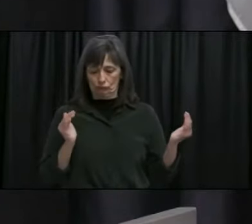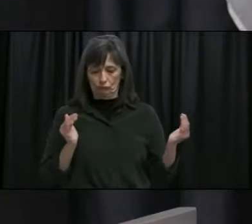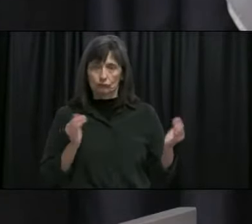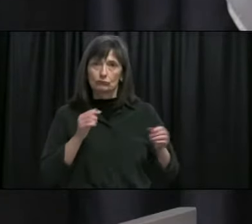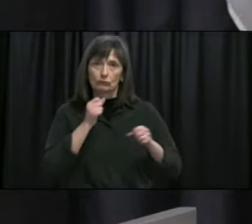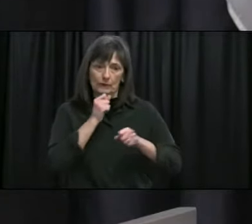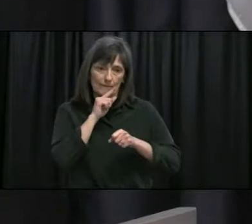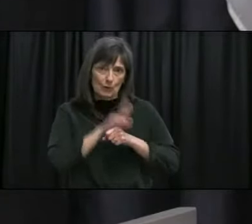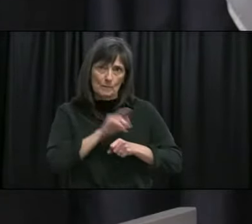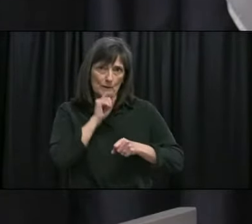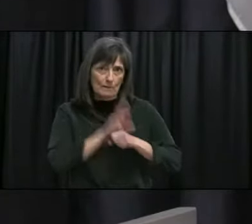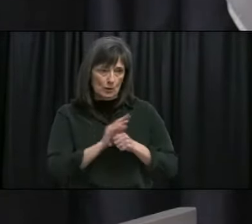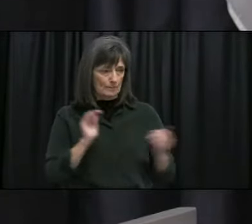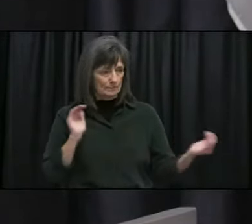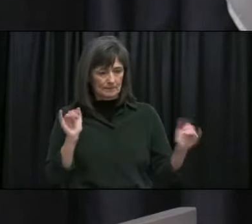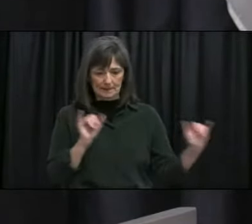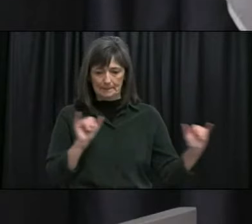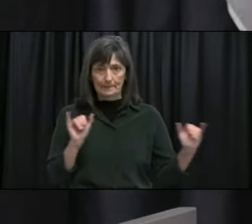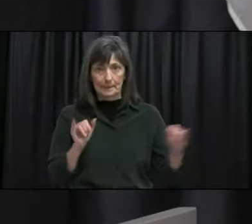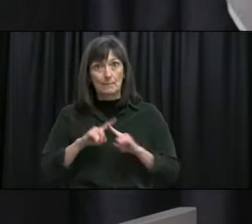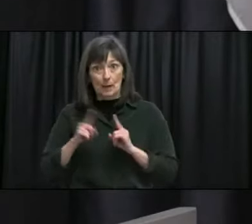that analysis here as well